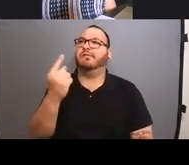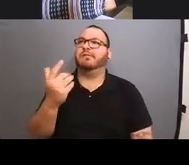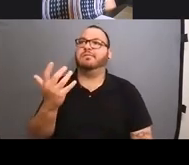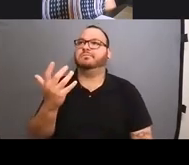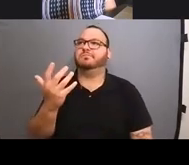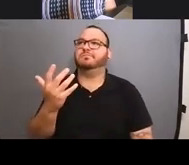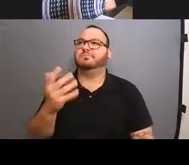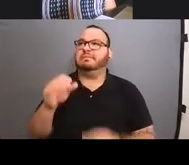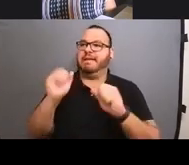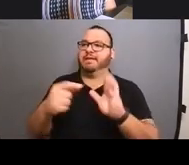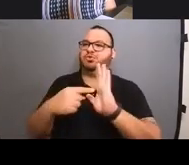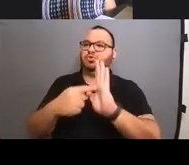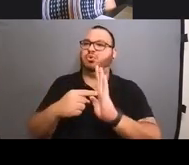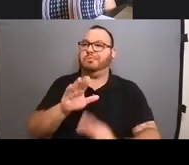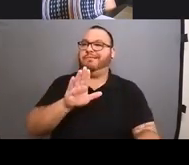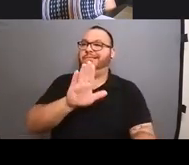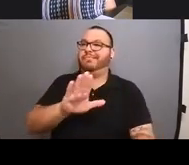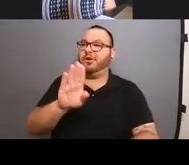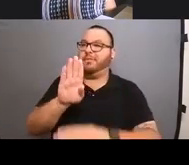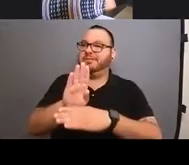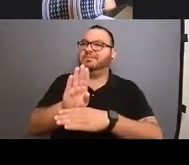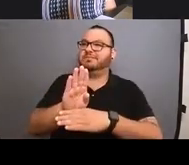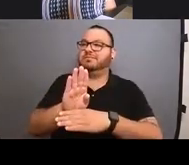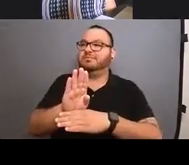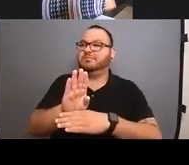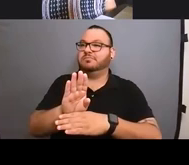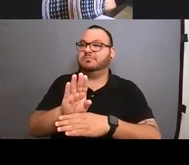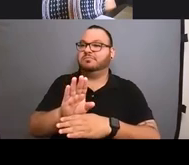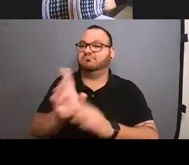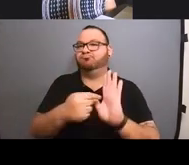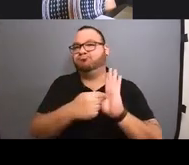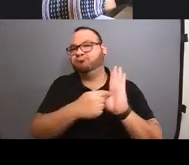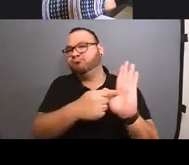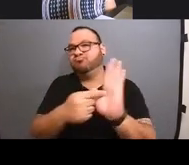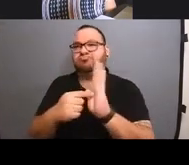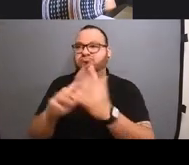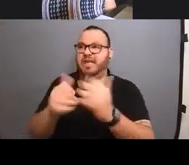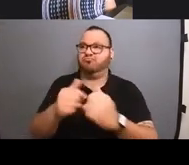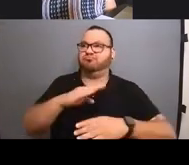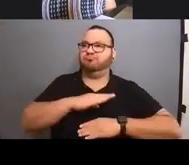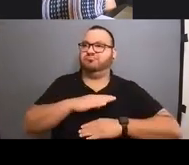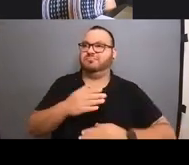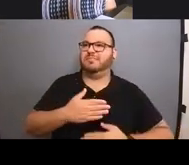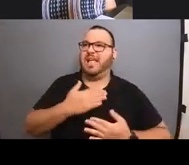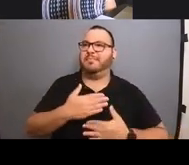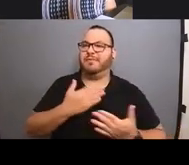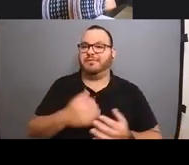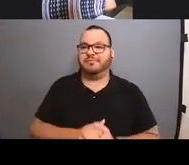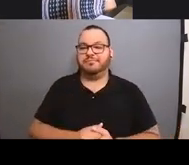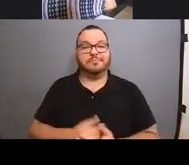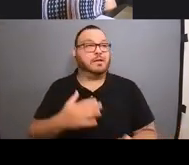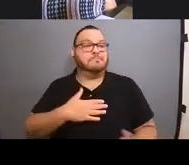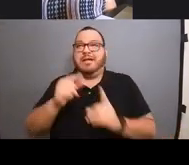that can show their business in the, in a way that they, that will make them happy. Um, my words aren't wording right now,